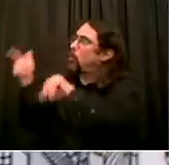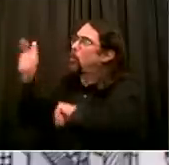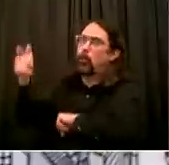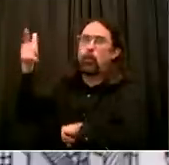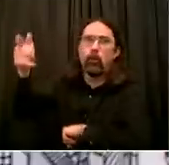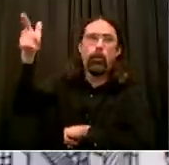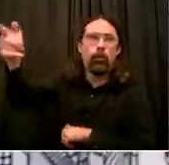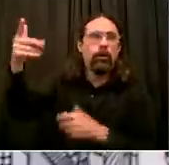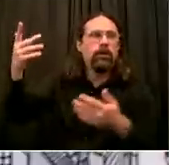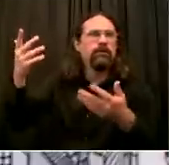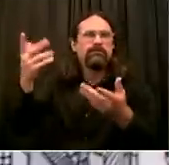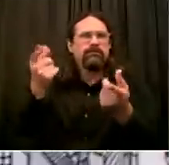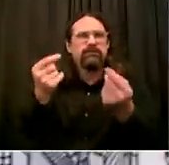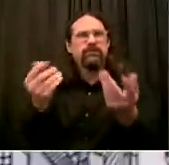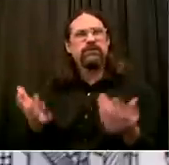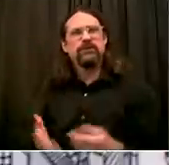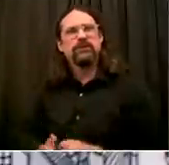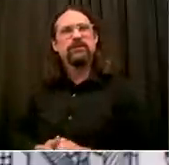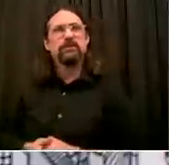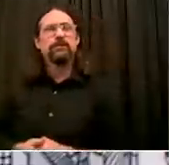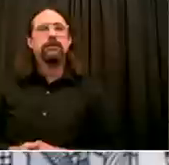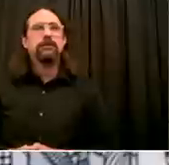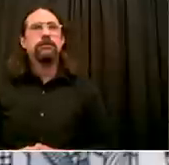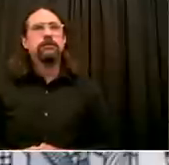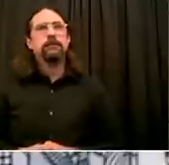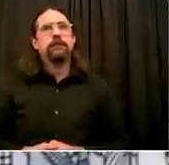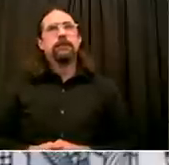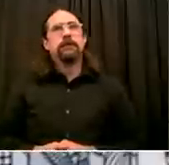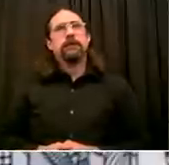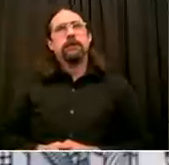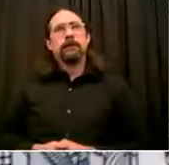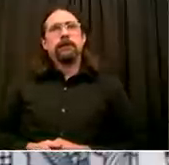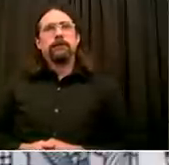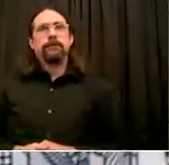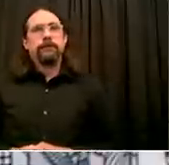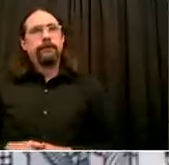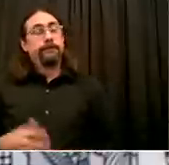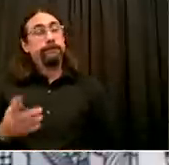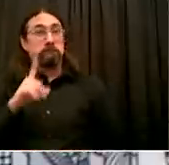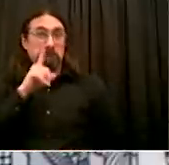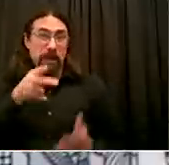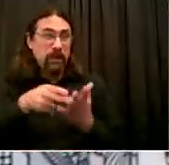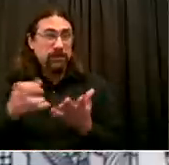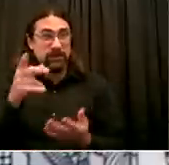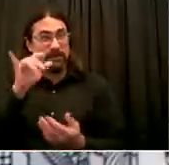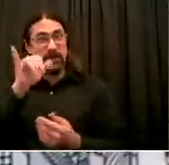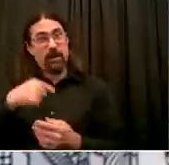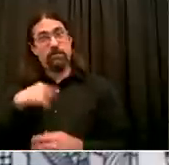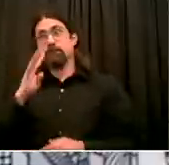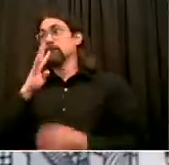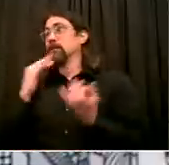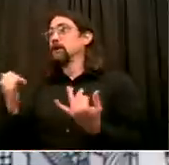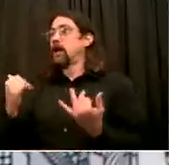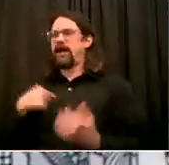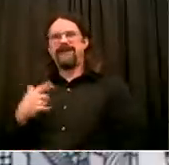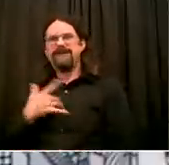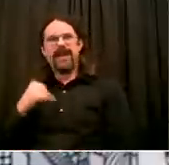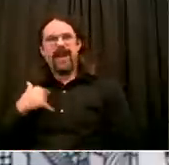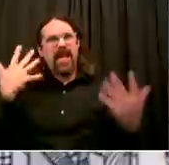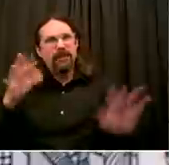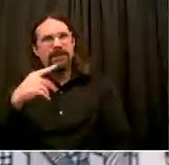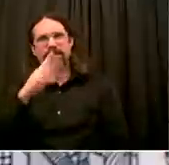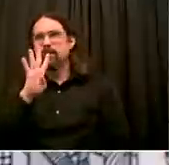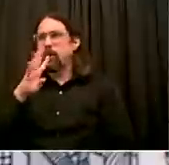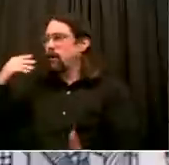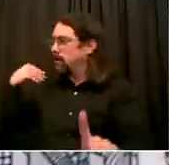we saw a million people lose their jobs. We saw schools close. We saw houses at worship close. We saw life of every community absolutely, totally disrupted.